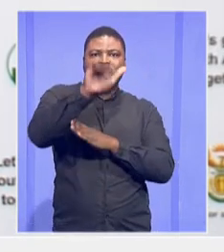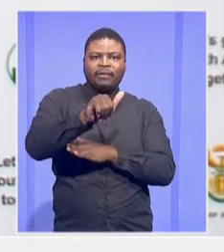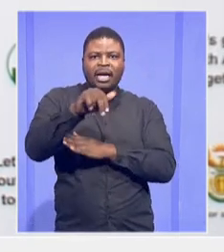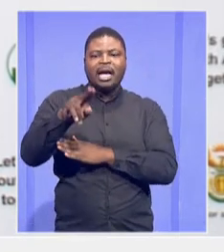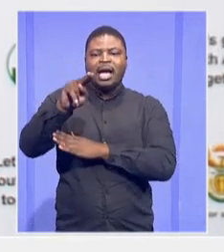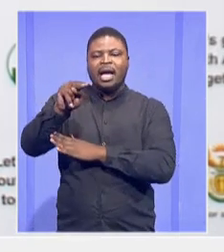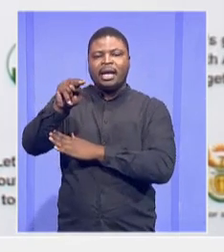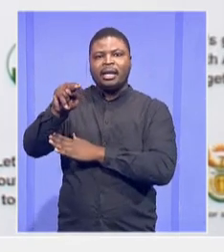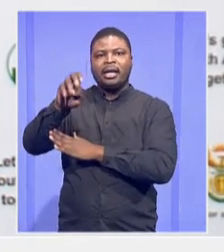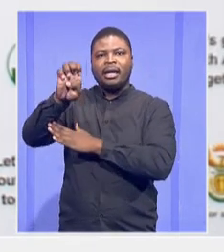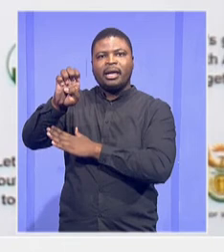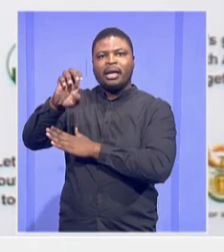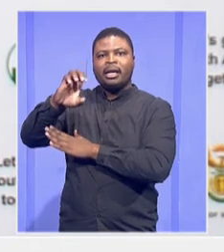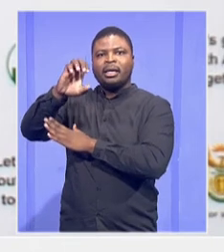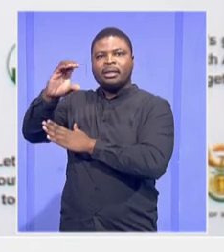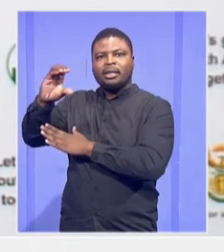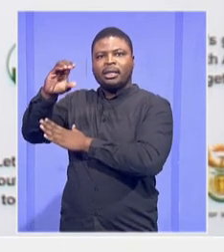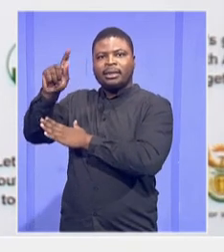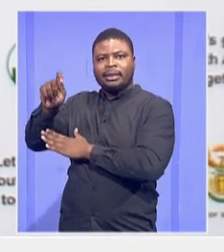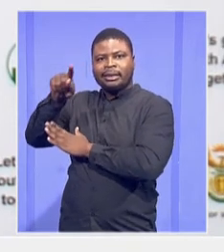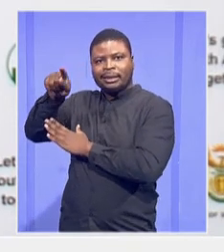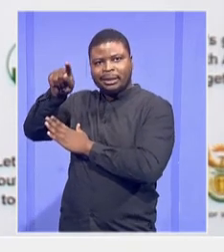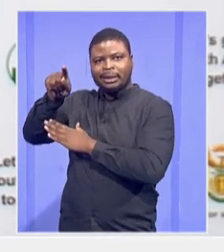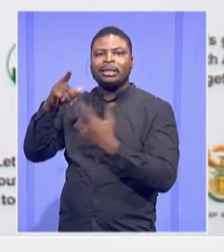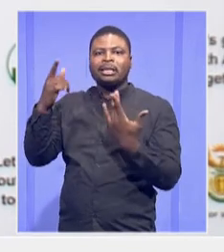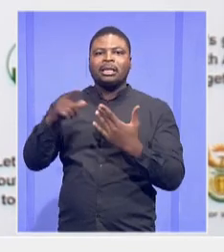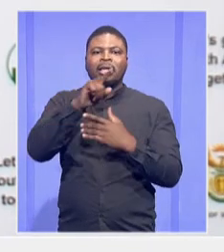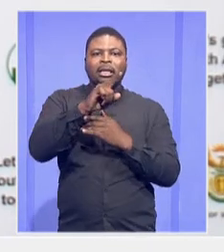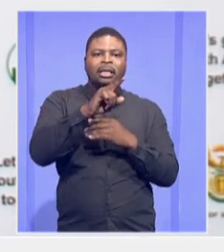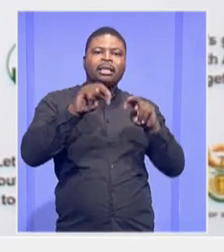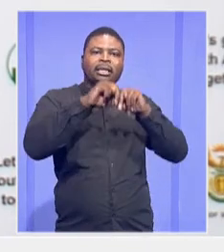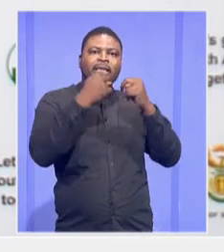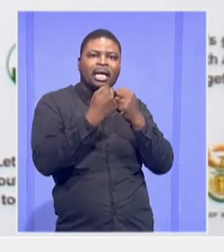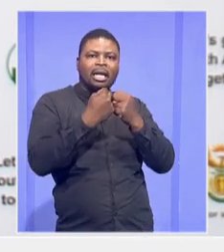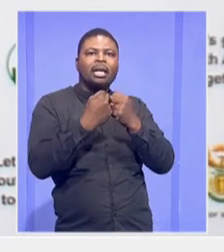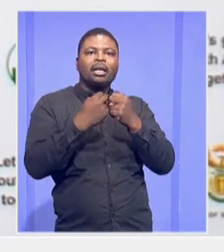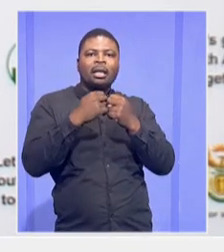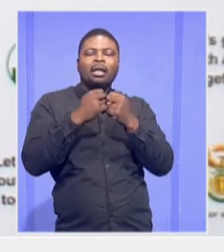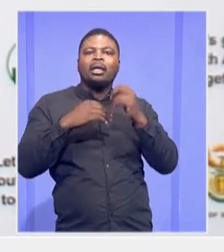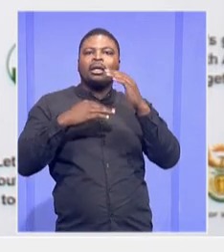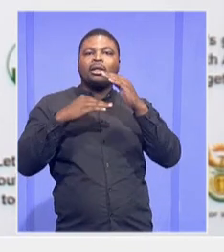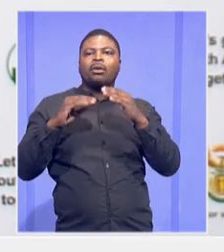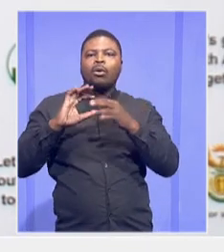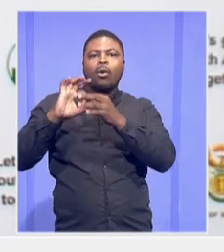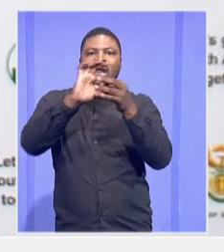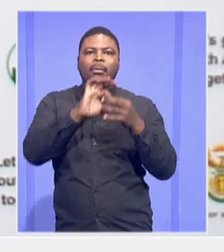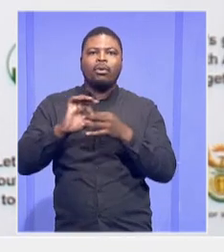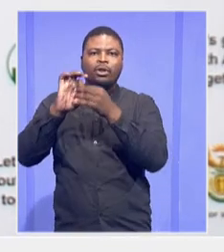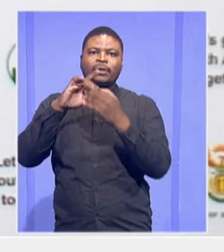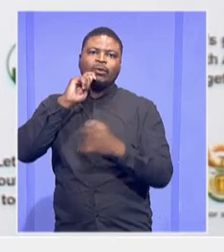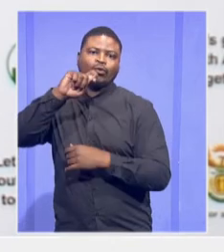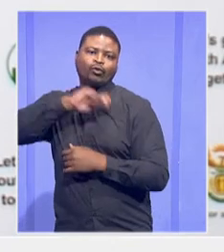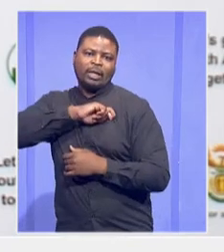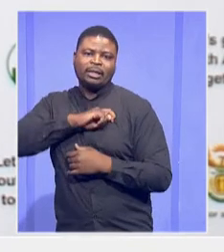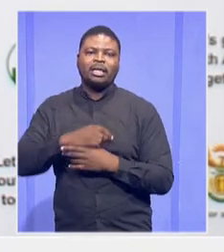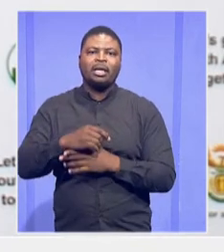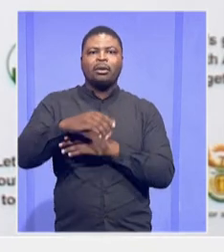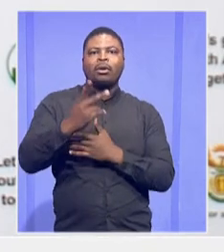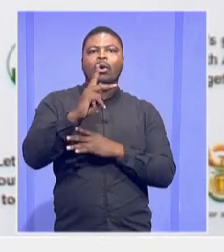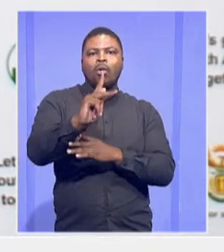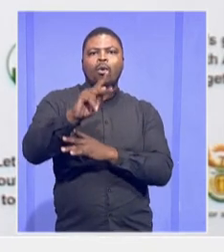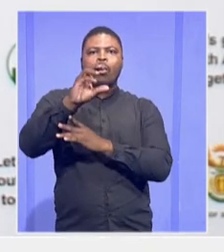the National Education Collaboration Trust. This is what they've contributed. The KUHA Development Corporation,